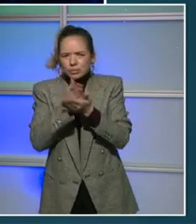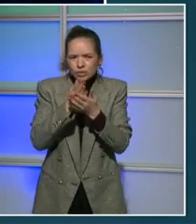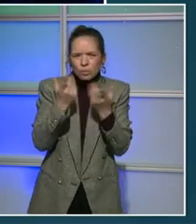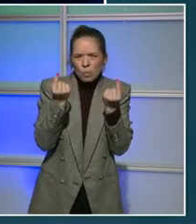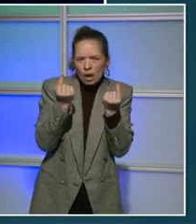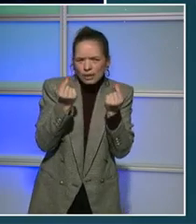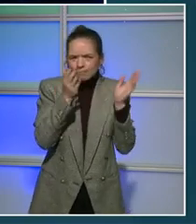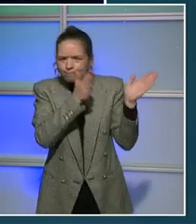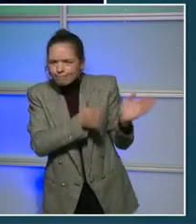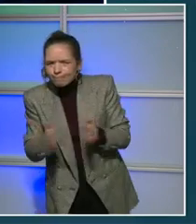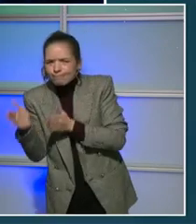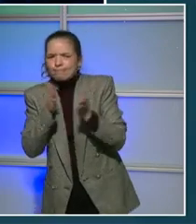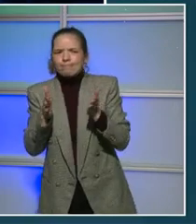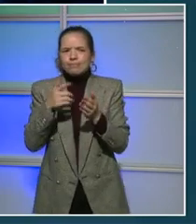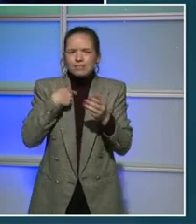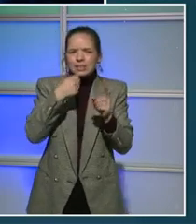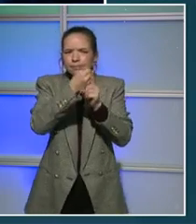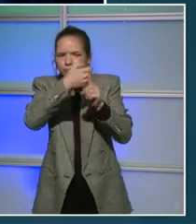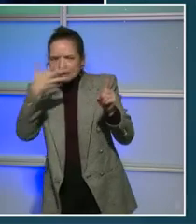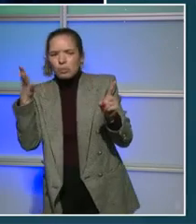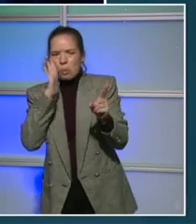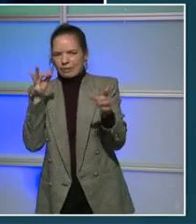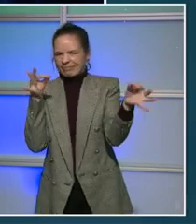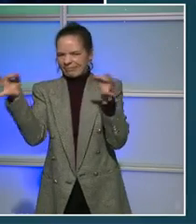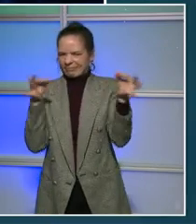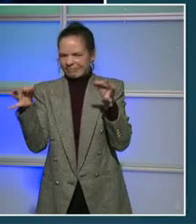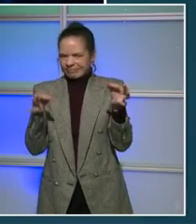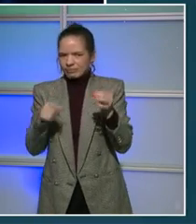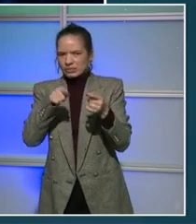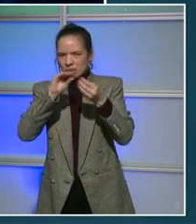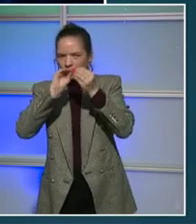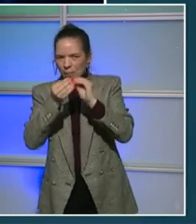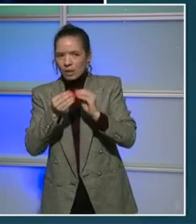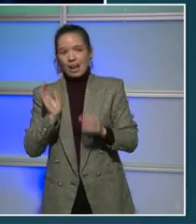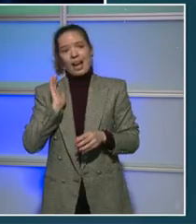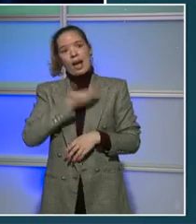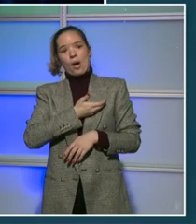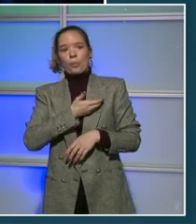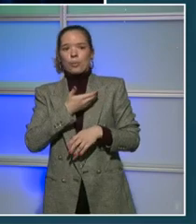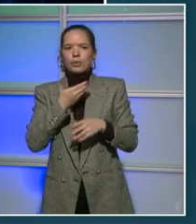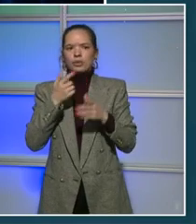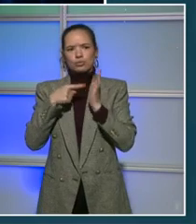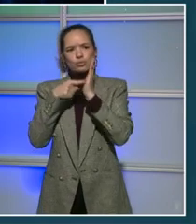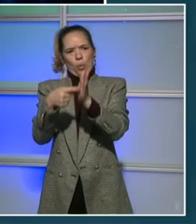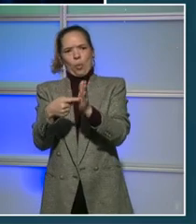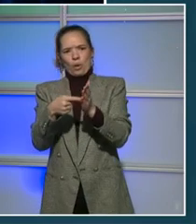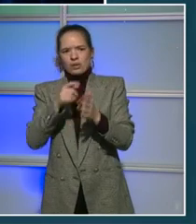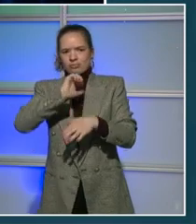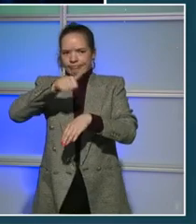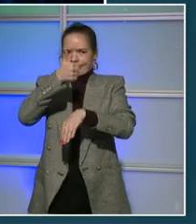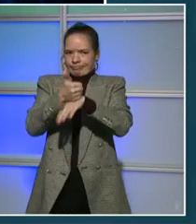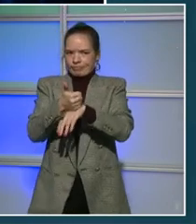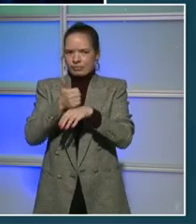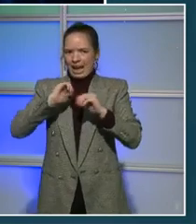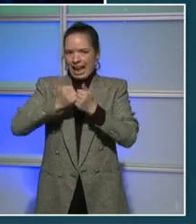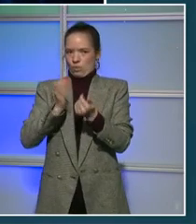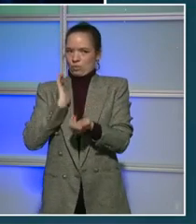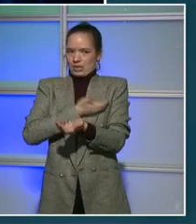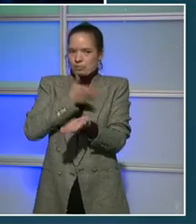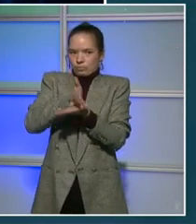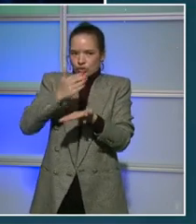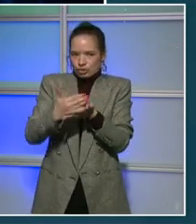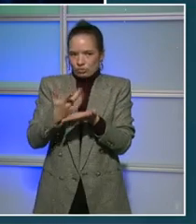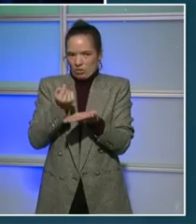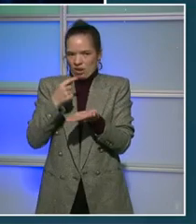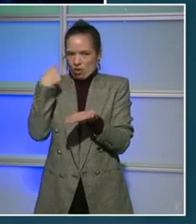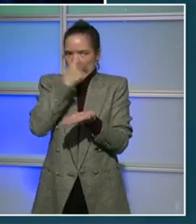the numbers. A budget is a reflection of our values, and it can make a huge impact on our residents' lives. I'll highlight a few of these